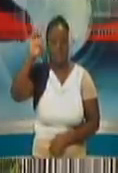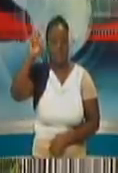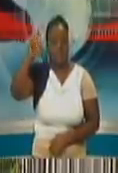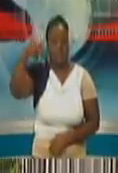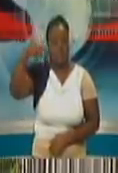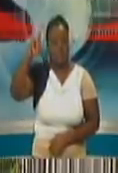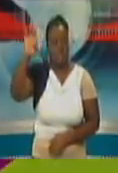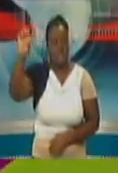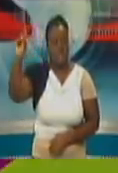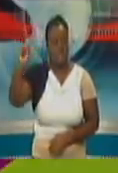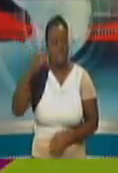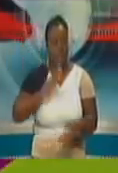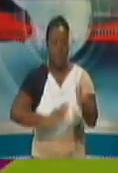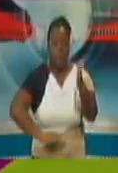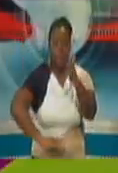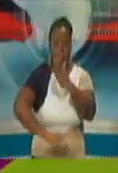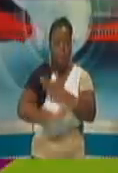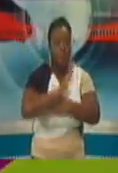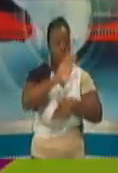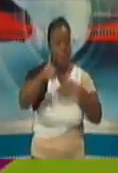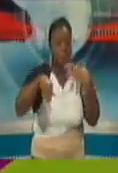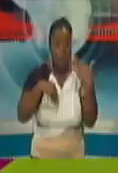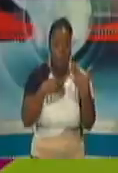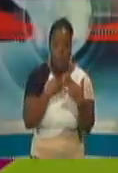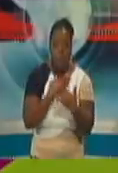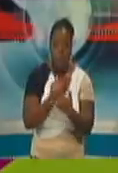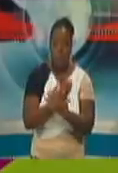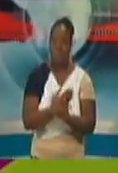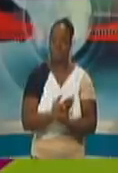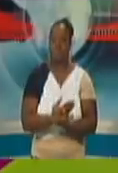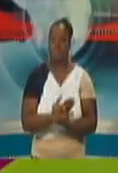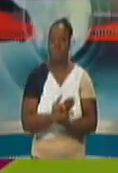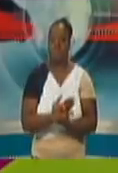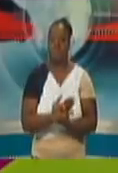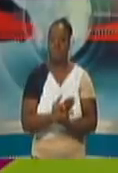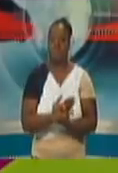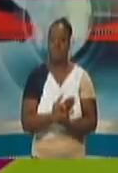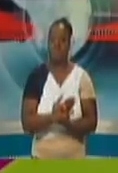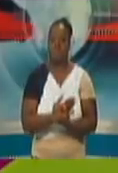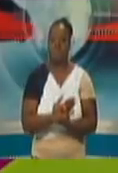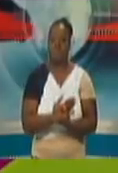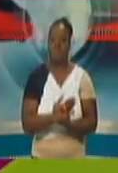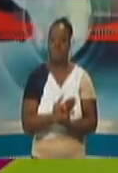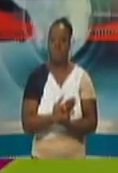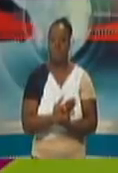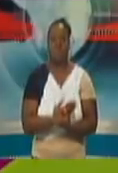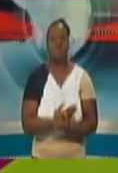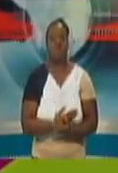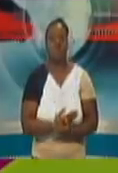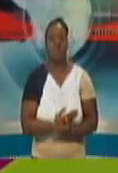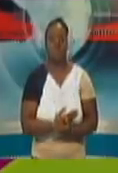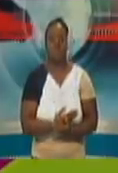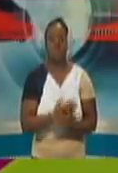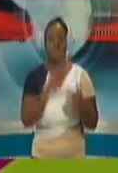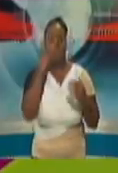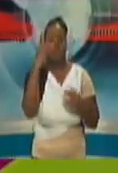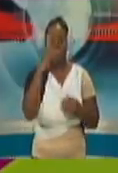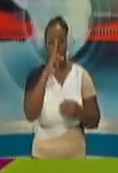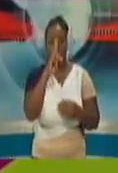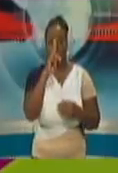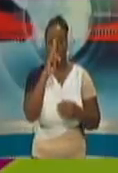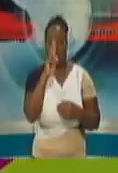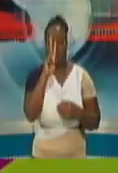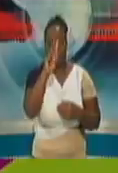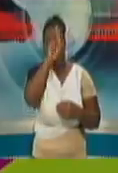Good morning, everyone, Ministers. Good morning. morning. Good morning. Kim Bodram from the Express. Two questions, maybe